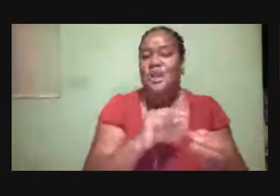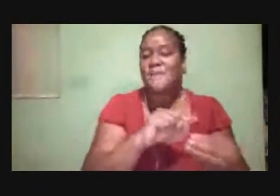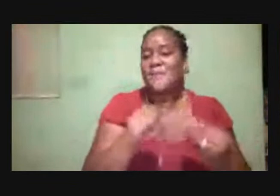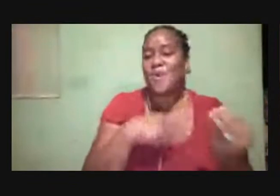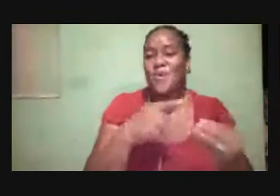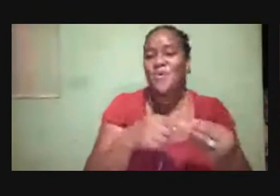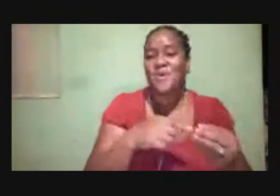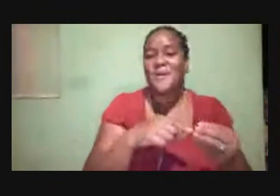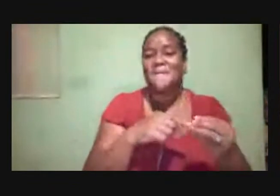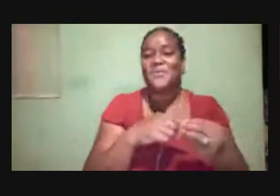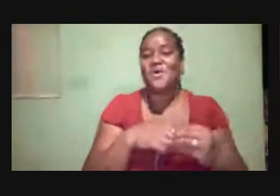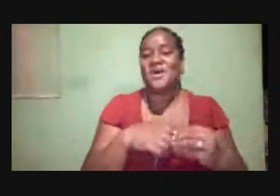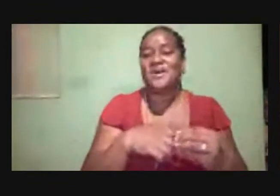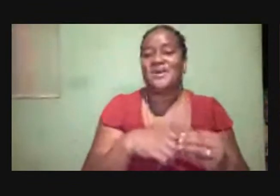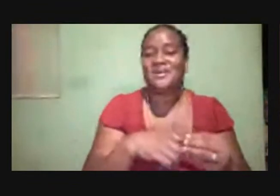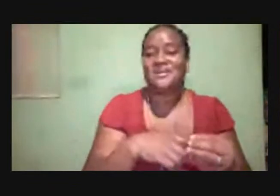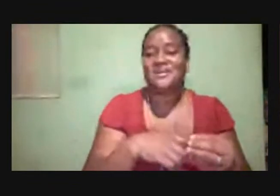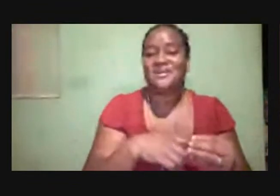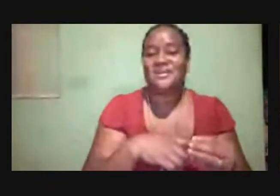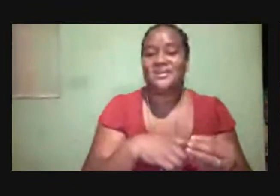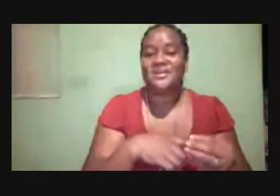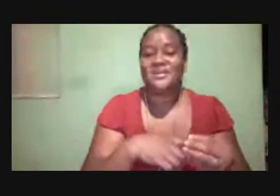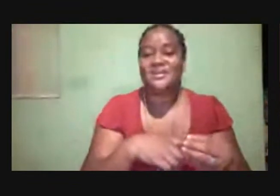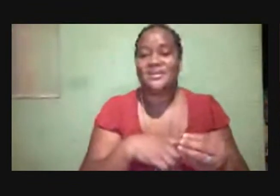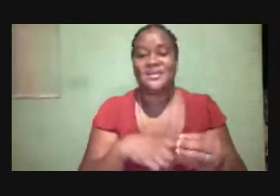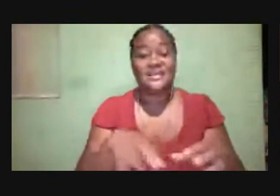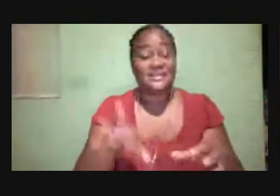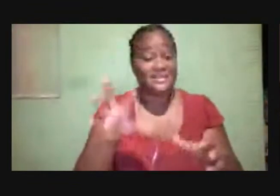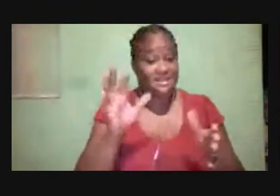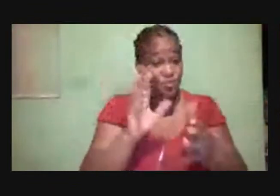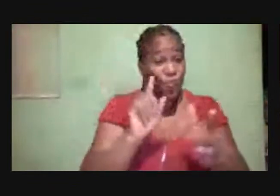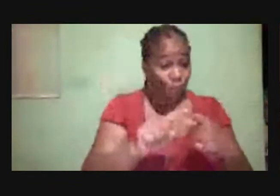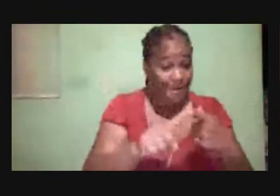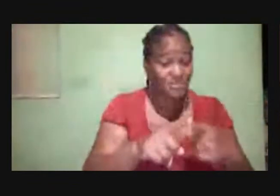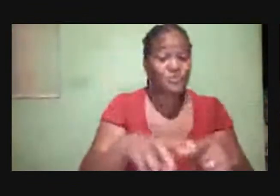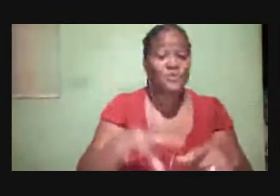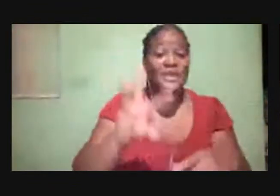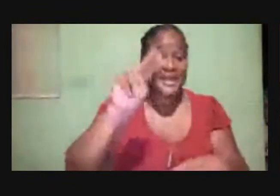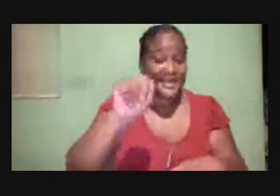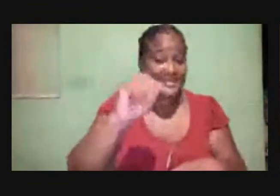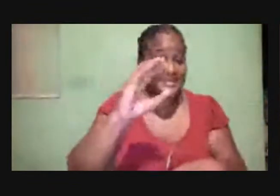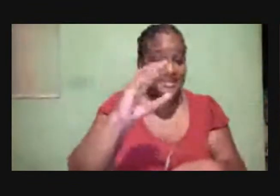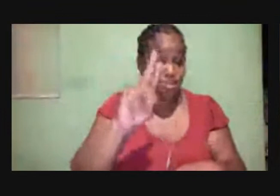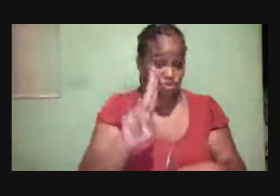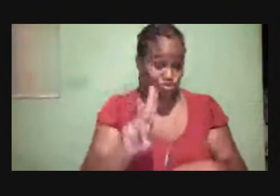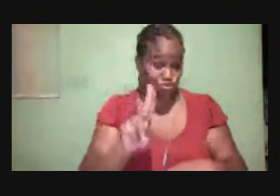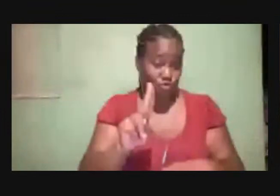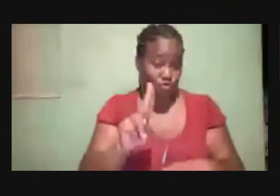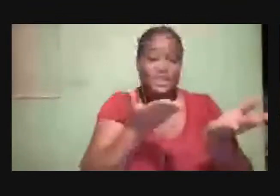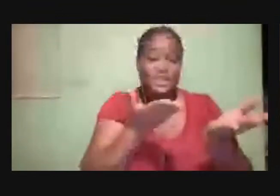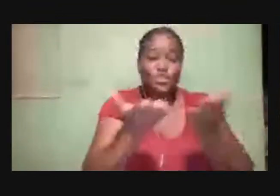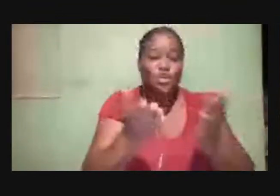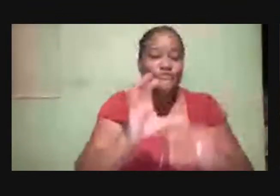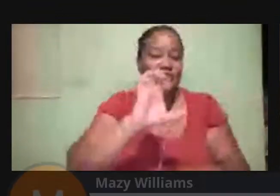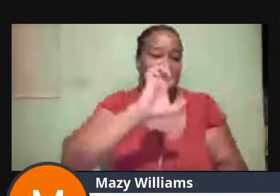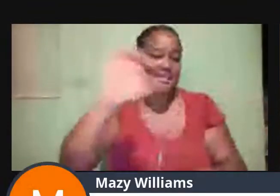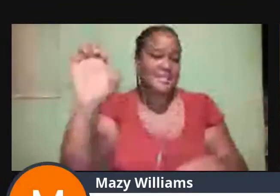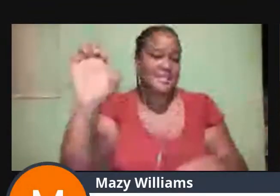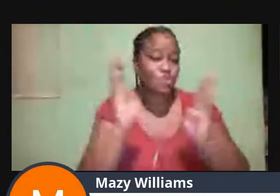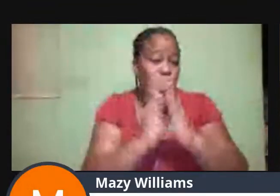Brooks. Dr. Brooks is a graduate of Northern Caribbean University. He served in the East Jamaica Conference before migrating